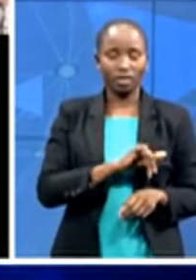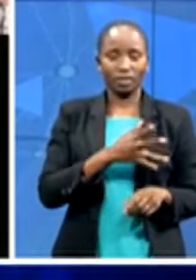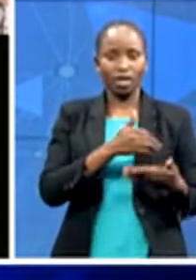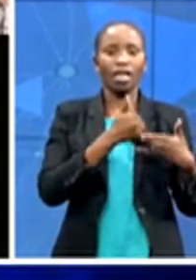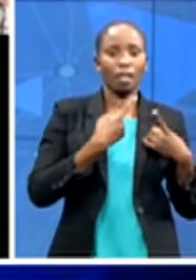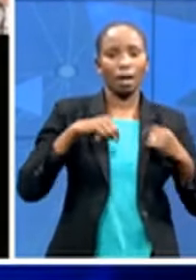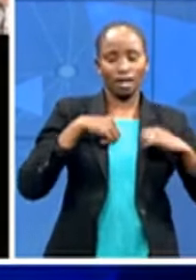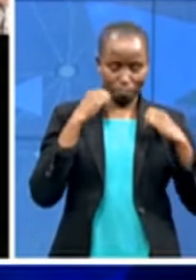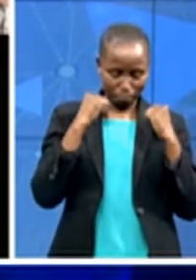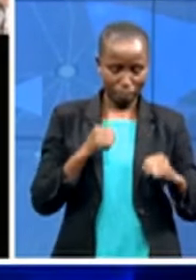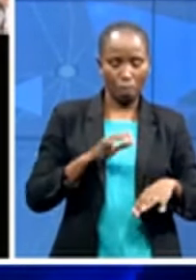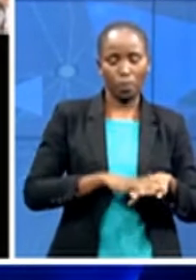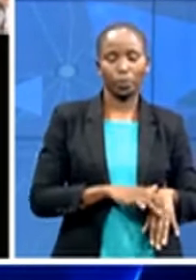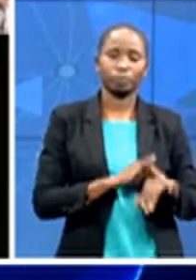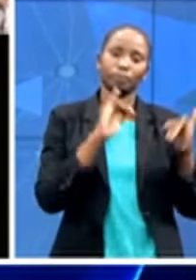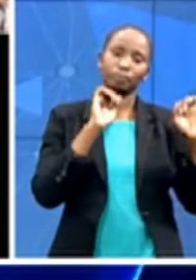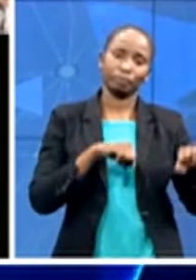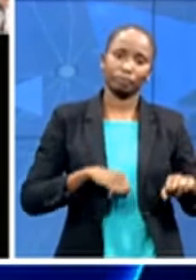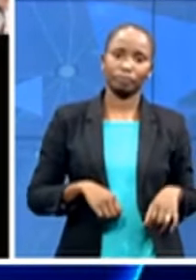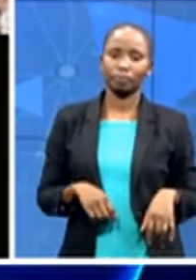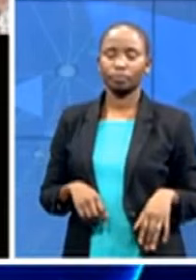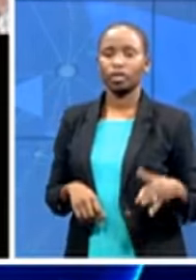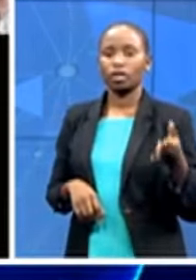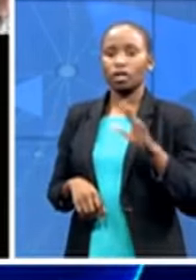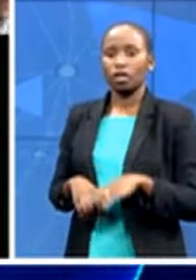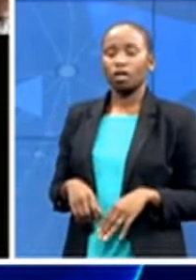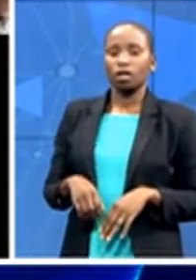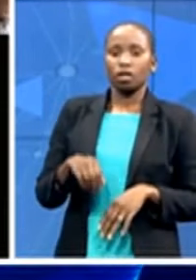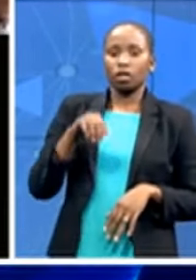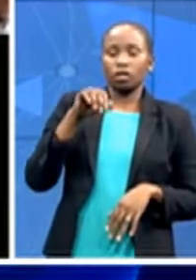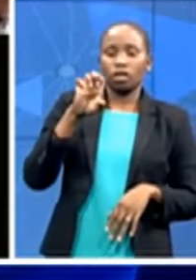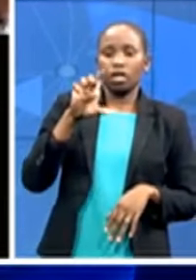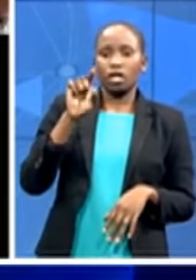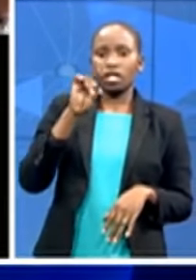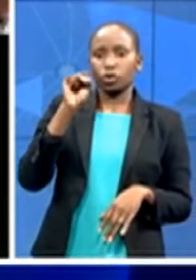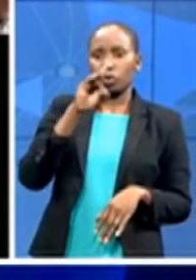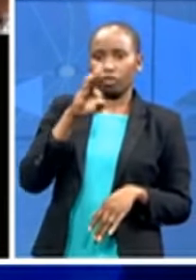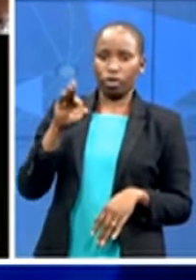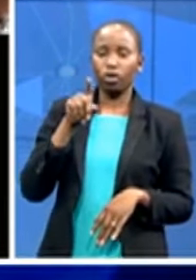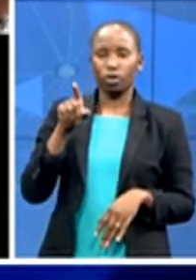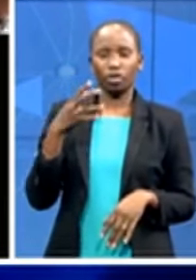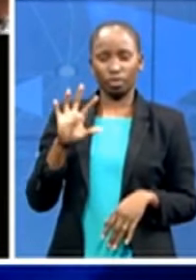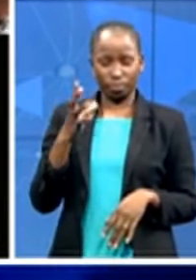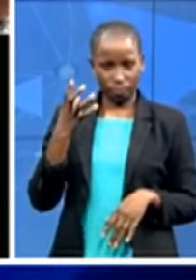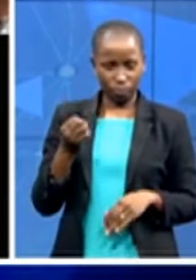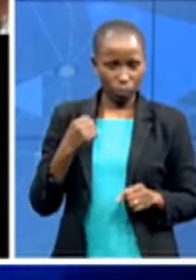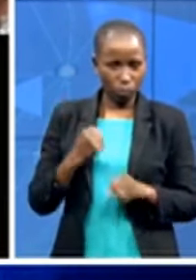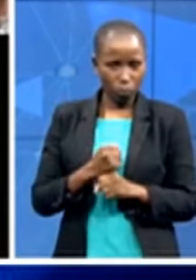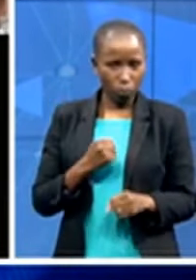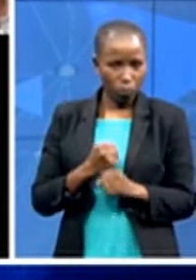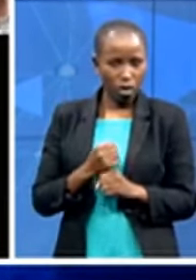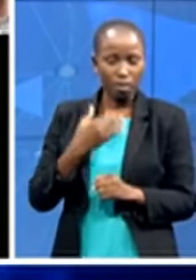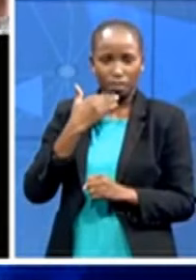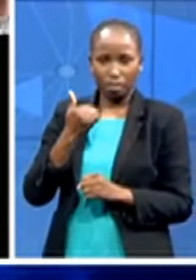eliasov you're a specialist psychiatrist tell us about how you use your space in the fight against covert